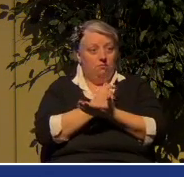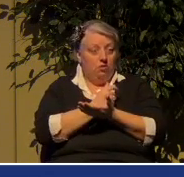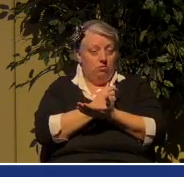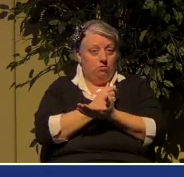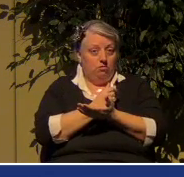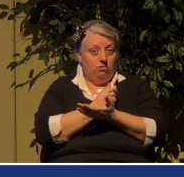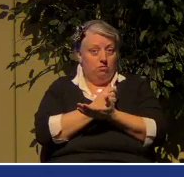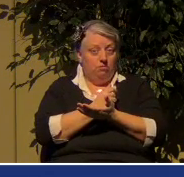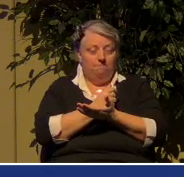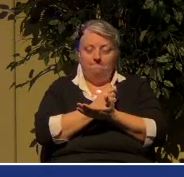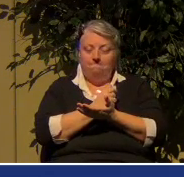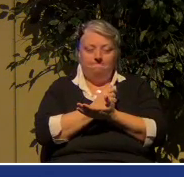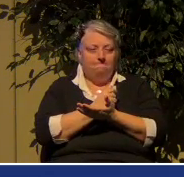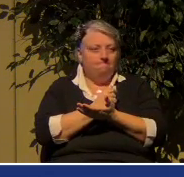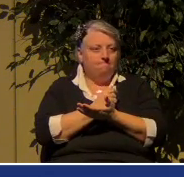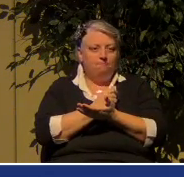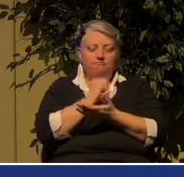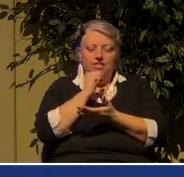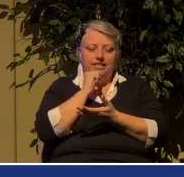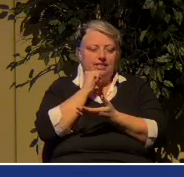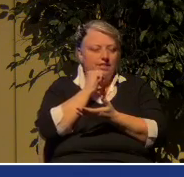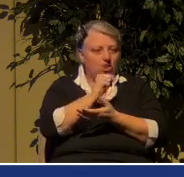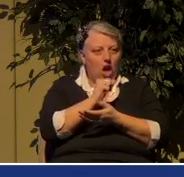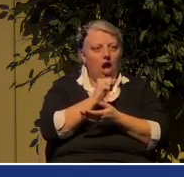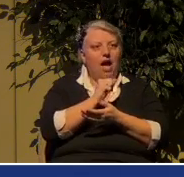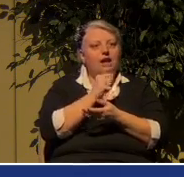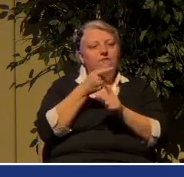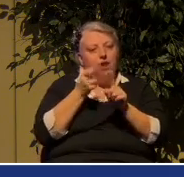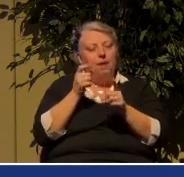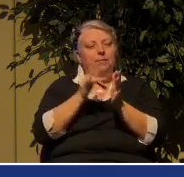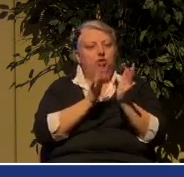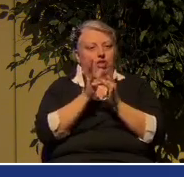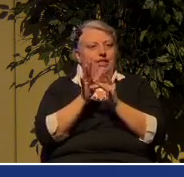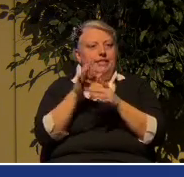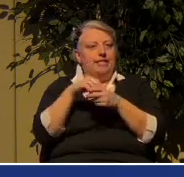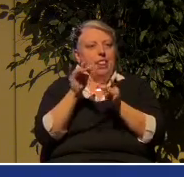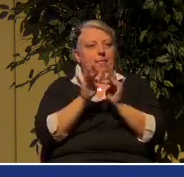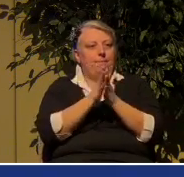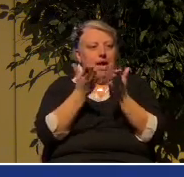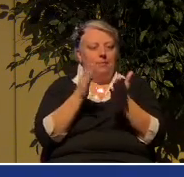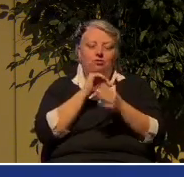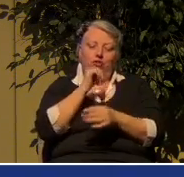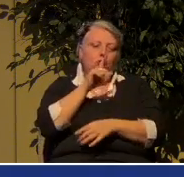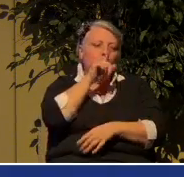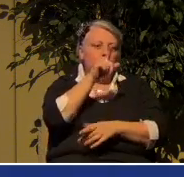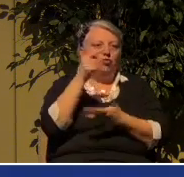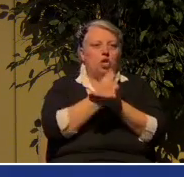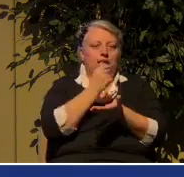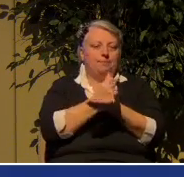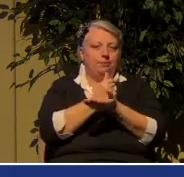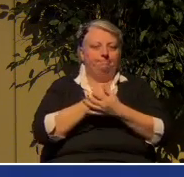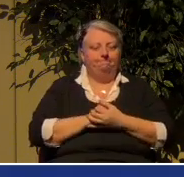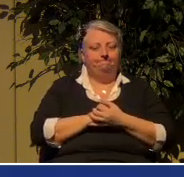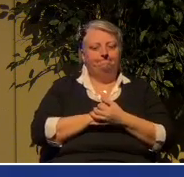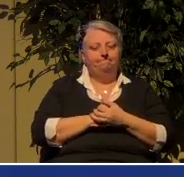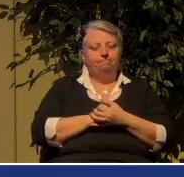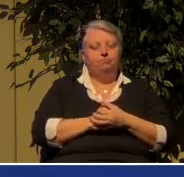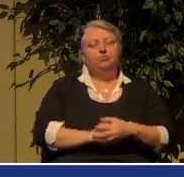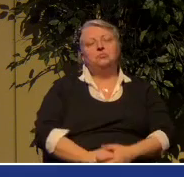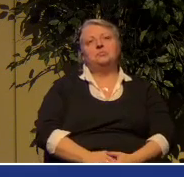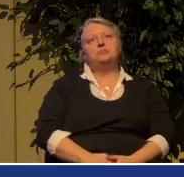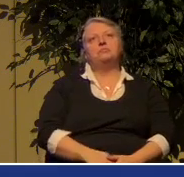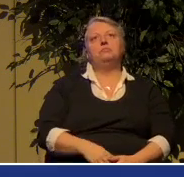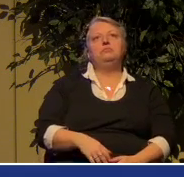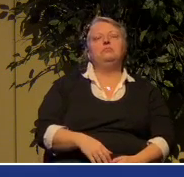it is not the Jesus of the Bible, and it's not a true gospel. I read a beautiful quote just this past week. I wish I had